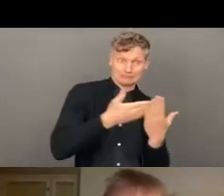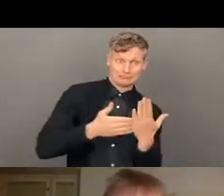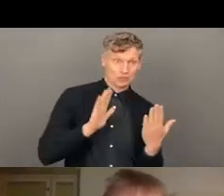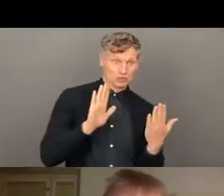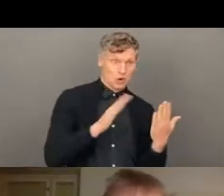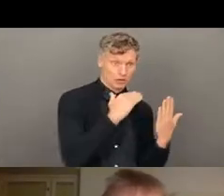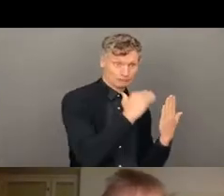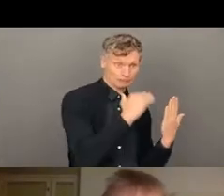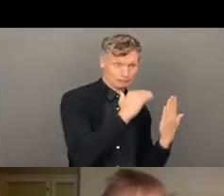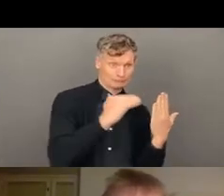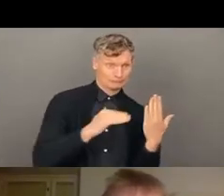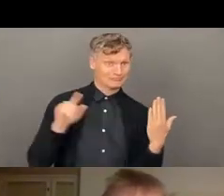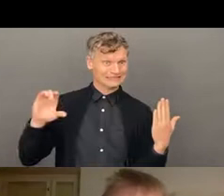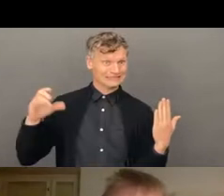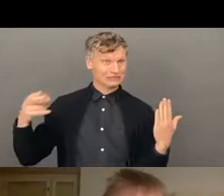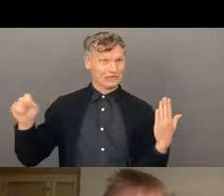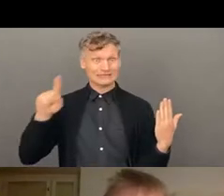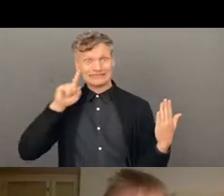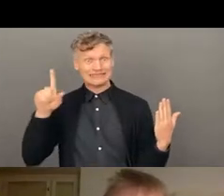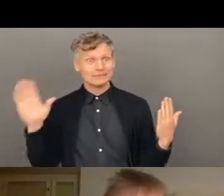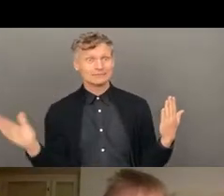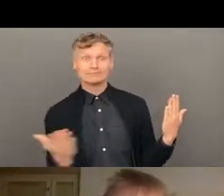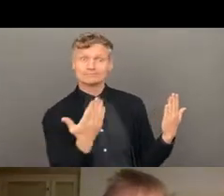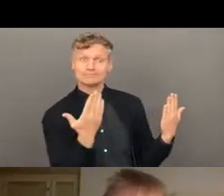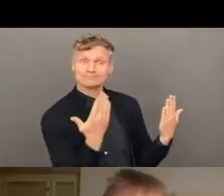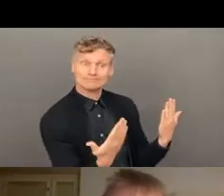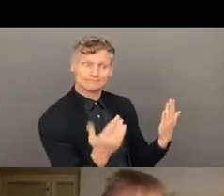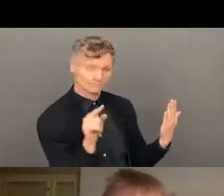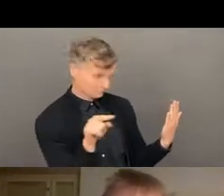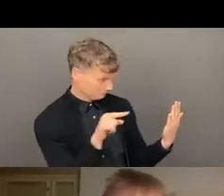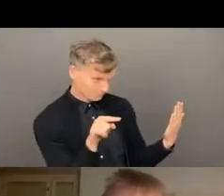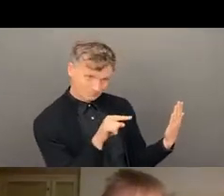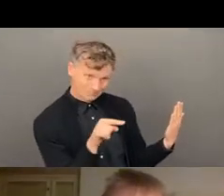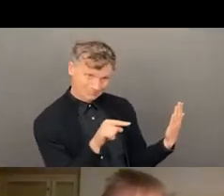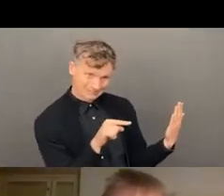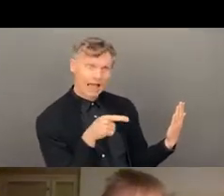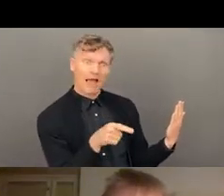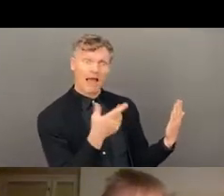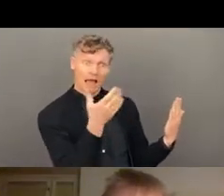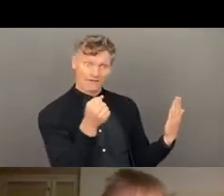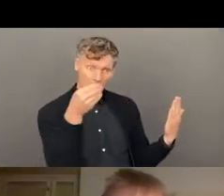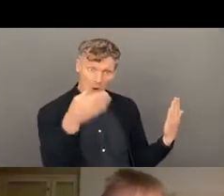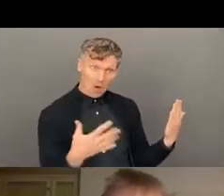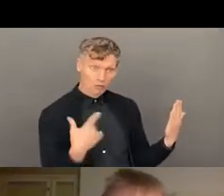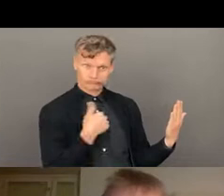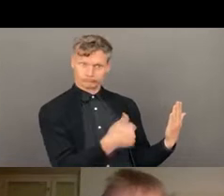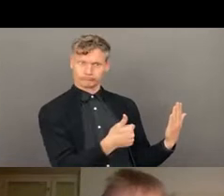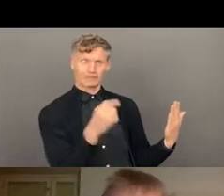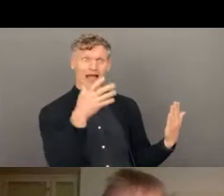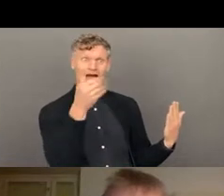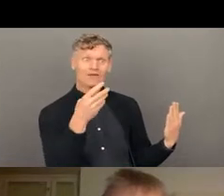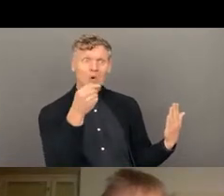jobs. Unfortunately, a lot of organizations still aren't doing DID. They're not doing PSCAH properly and they don't do localization.